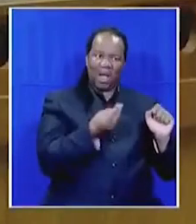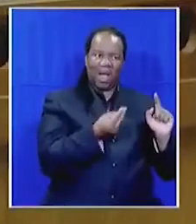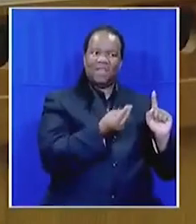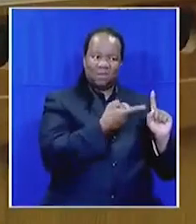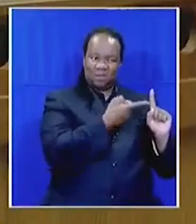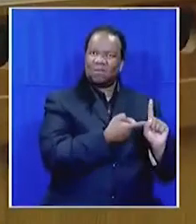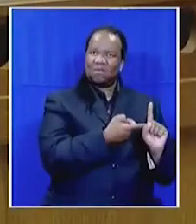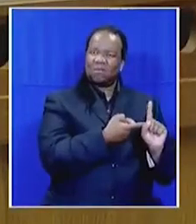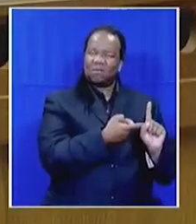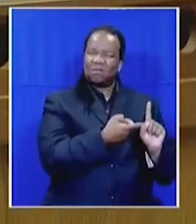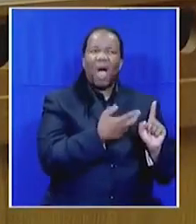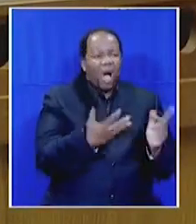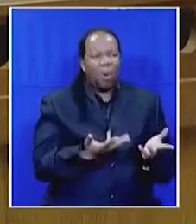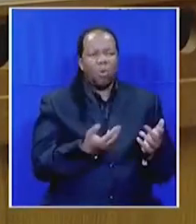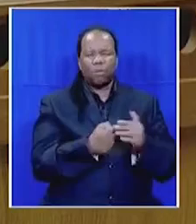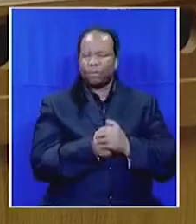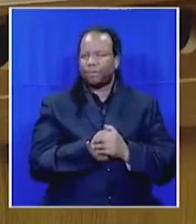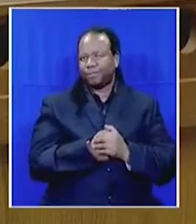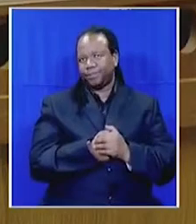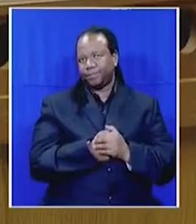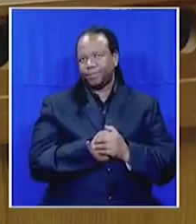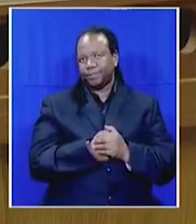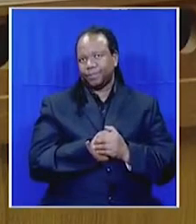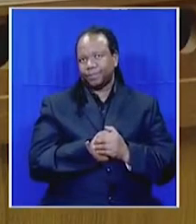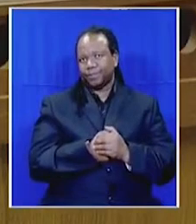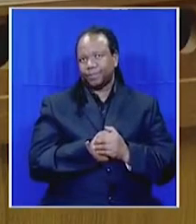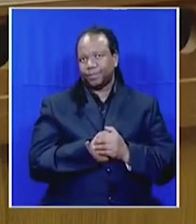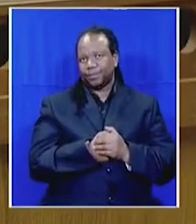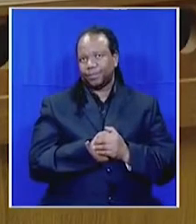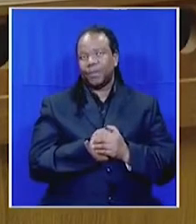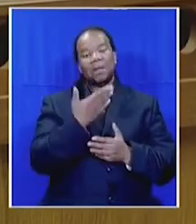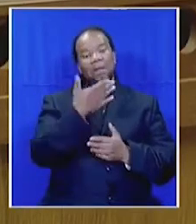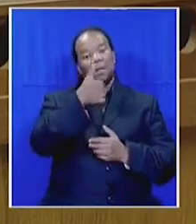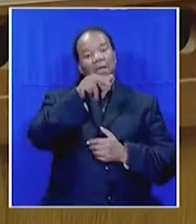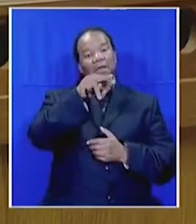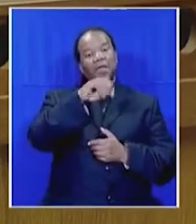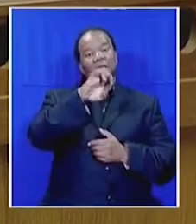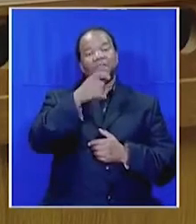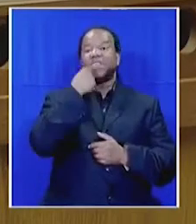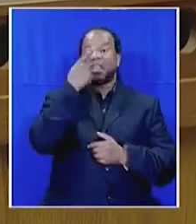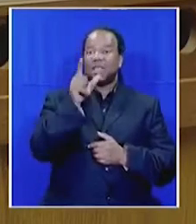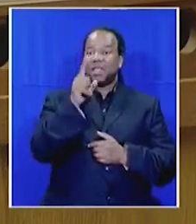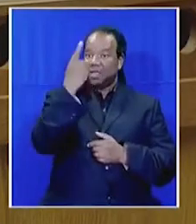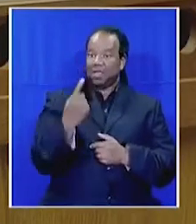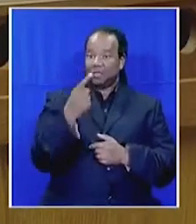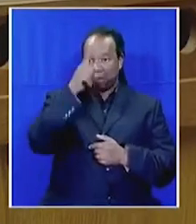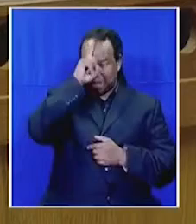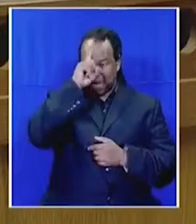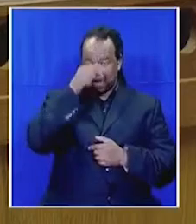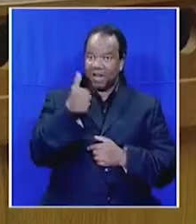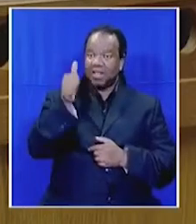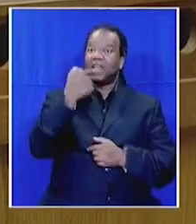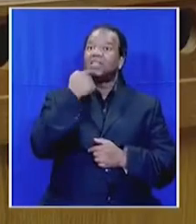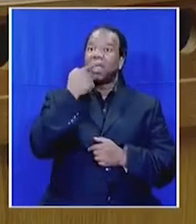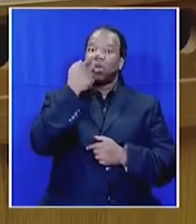In fact, the ANC likes to call us sellouts, because they don't